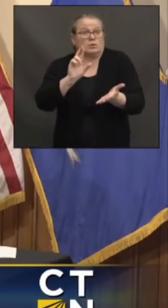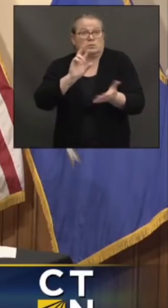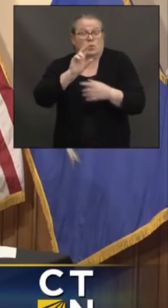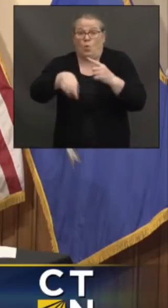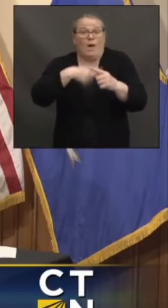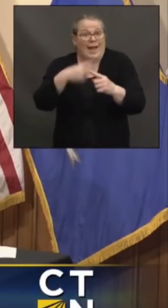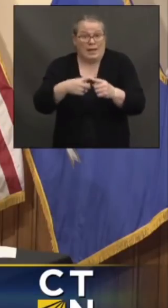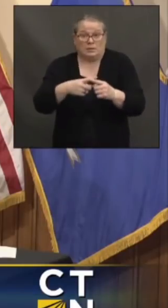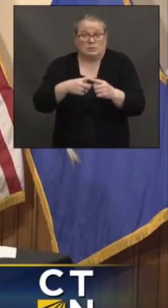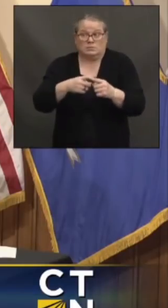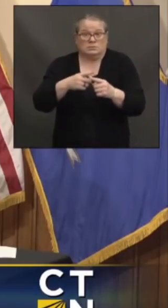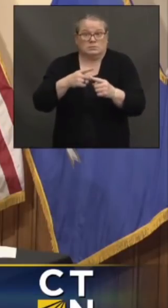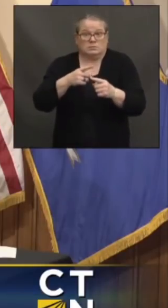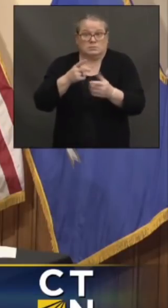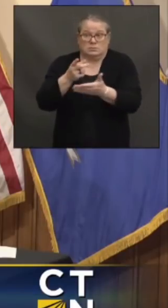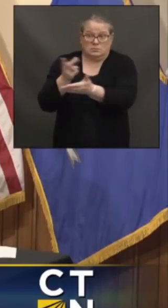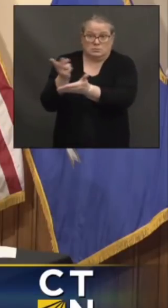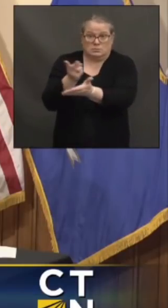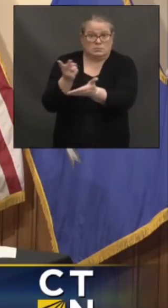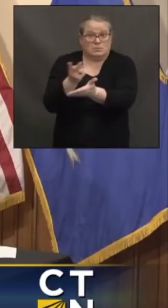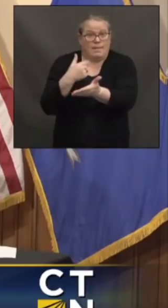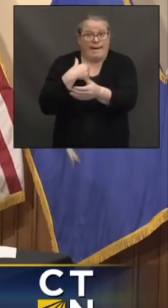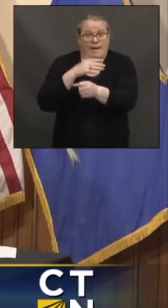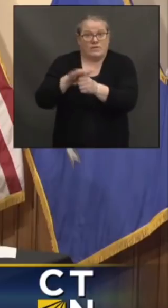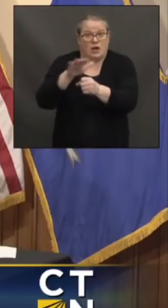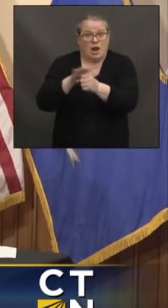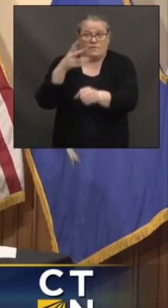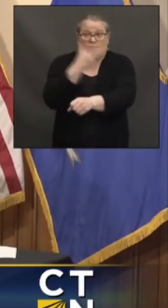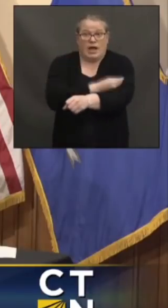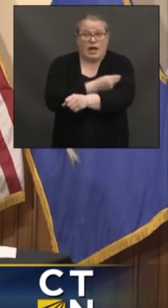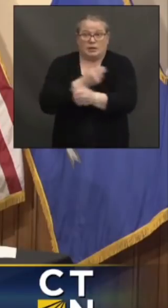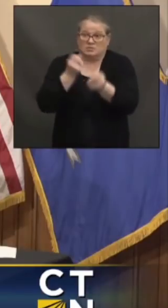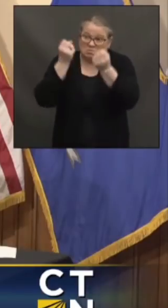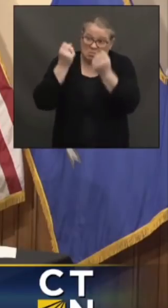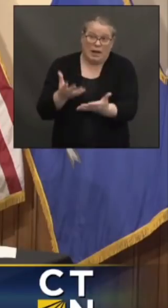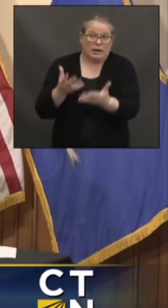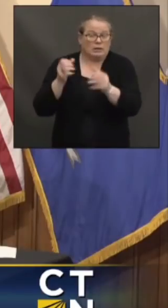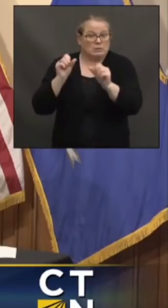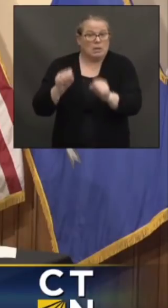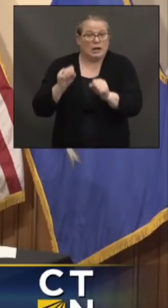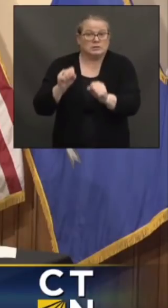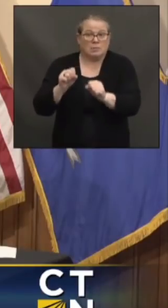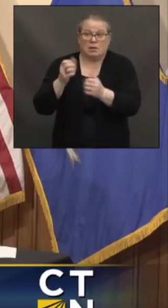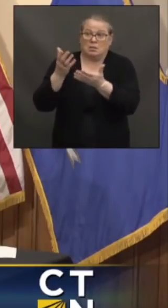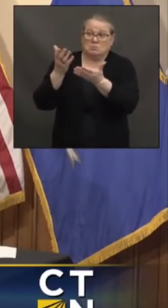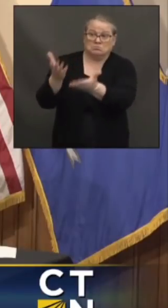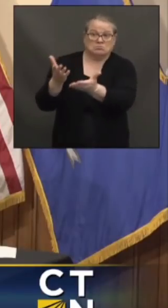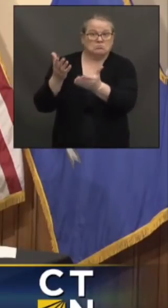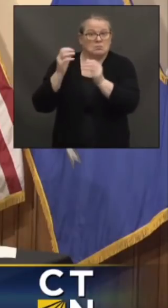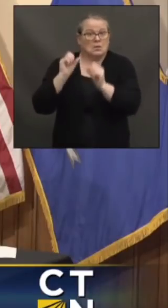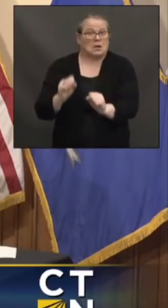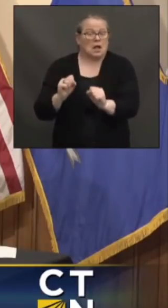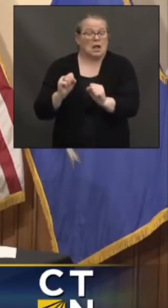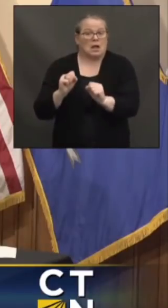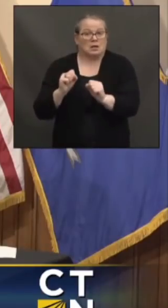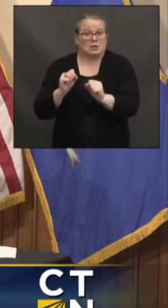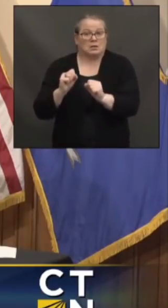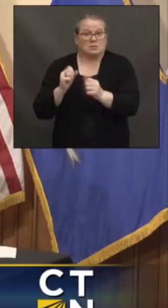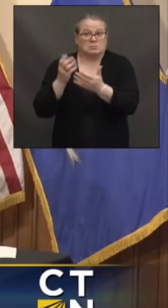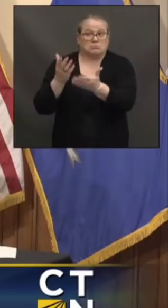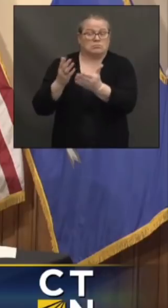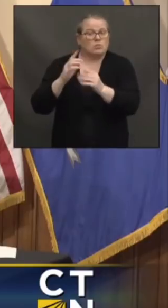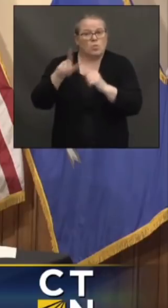places have enough vaccine to give as many doses as the infrastructure is there to provide?